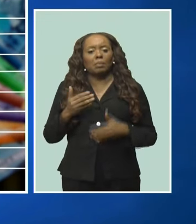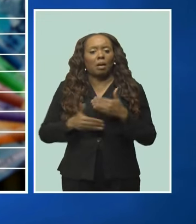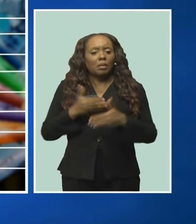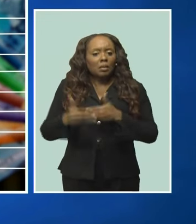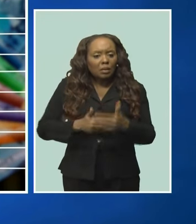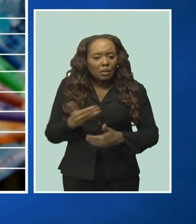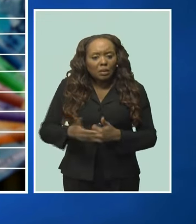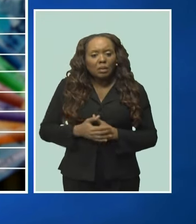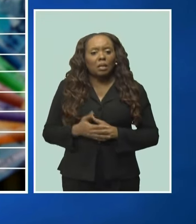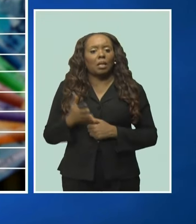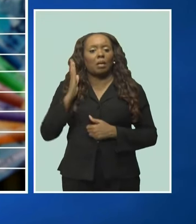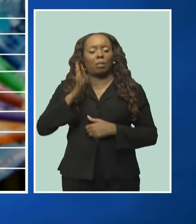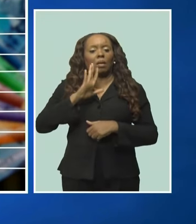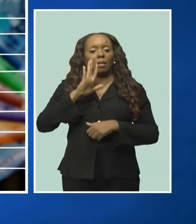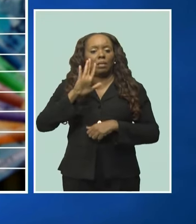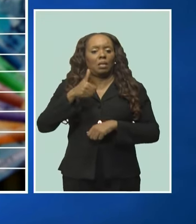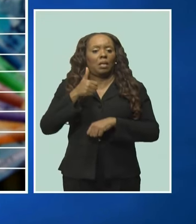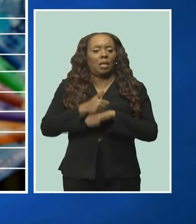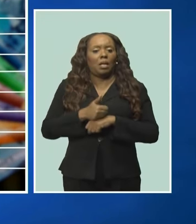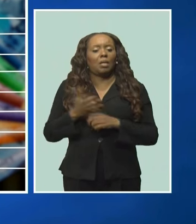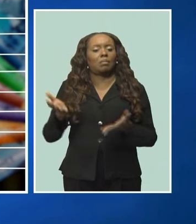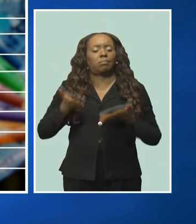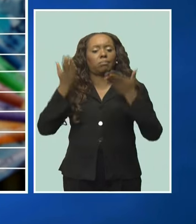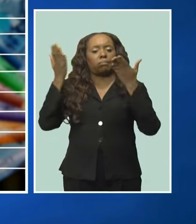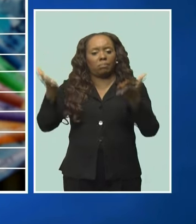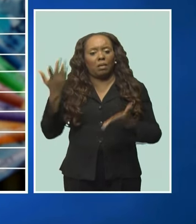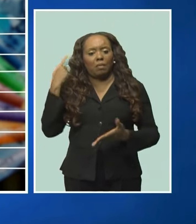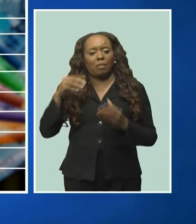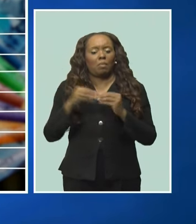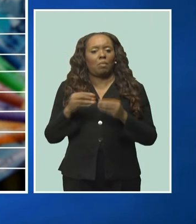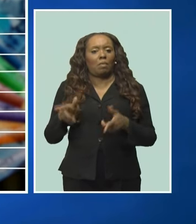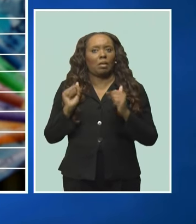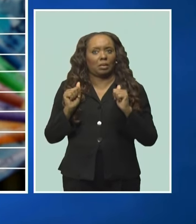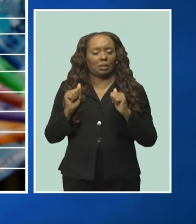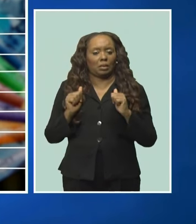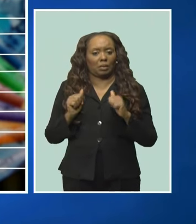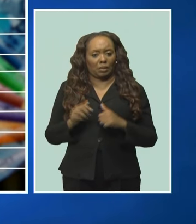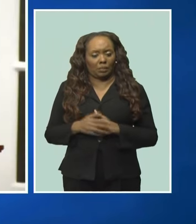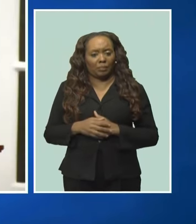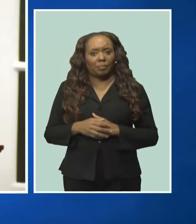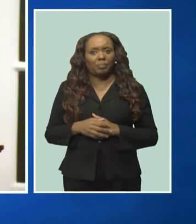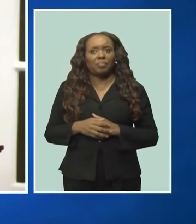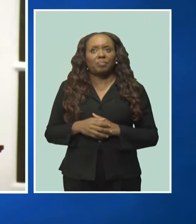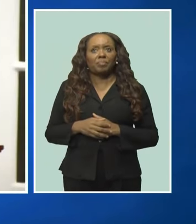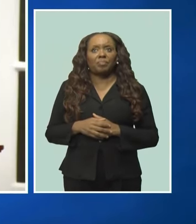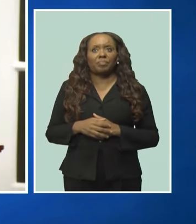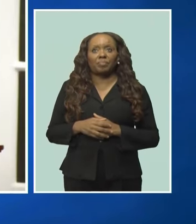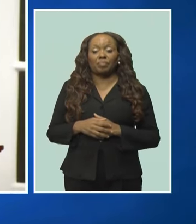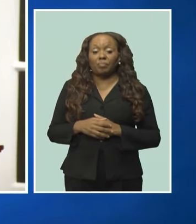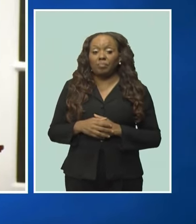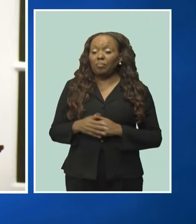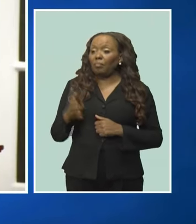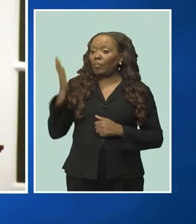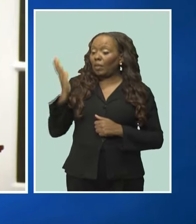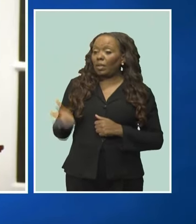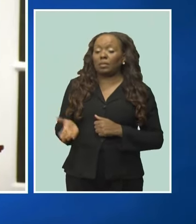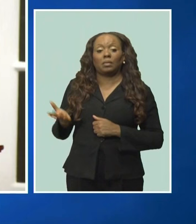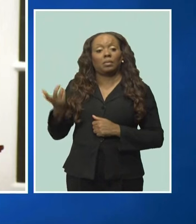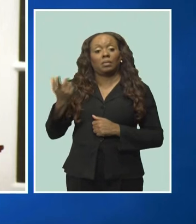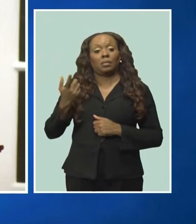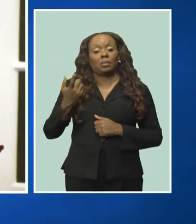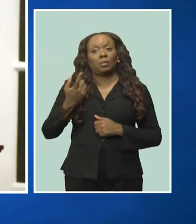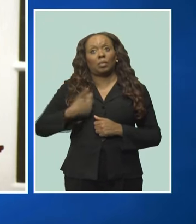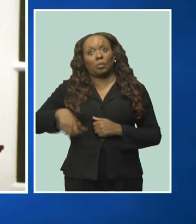real estate, and will establish recommendations to speed up the process. In the meantime, though, sir, we are setting